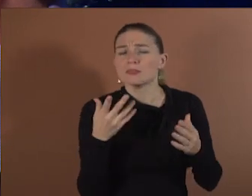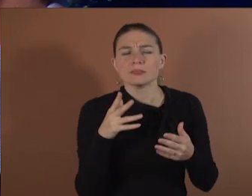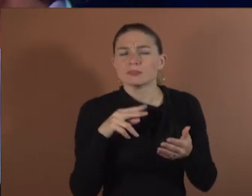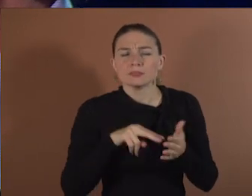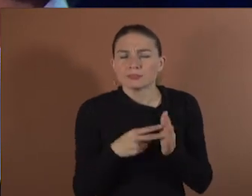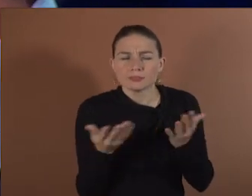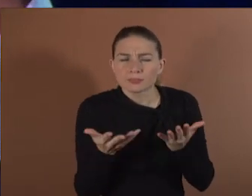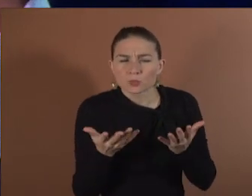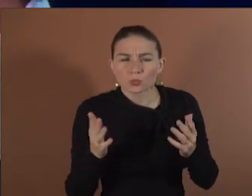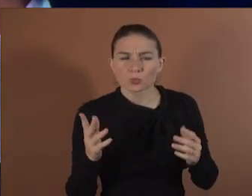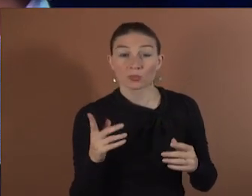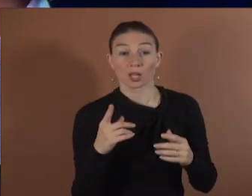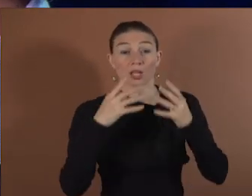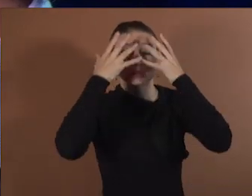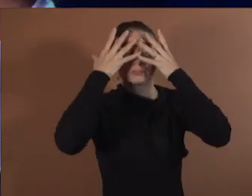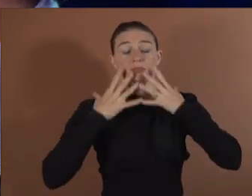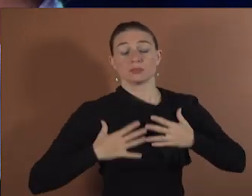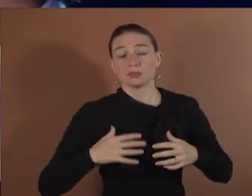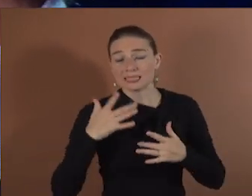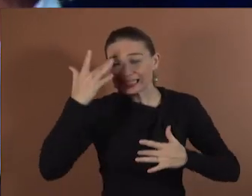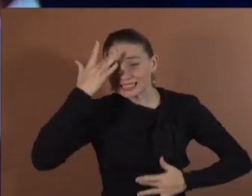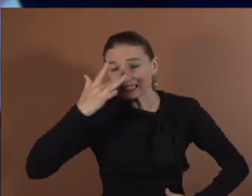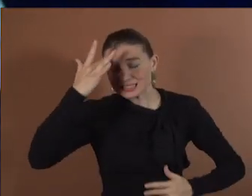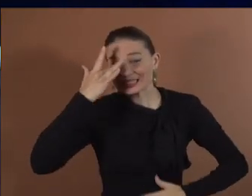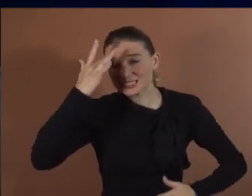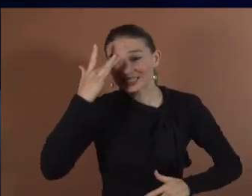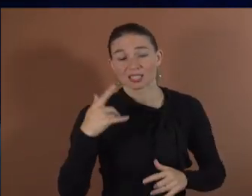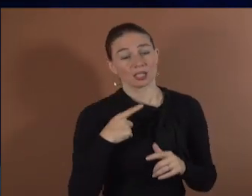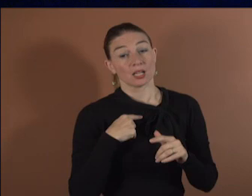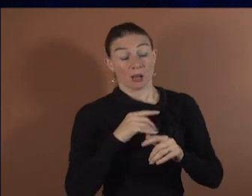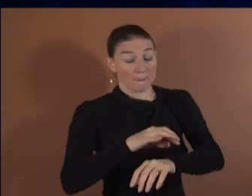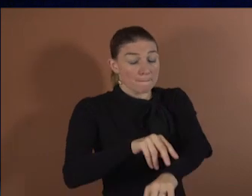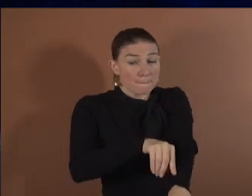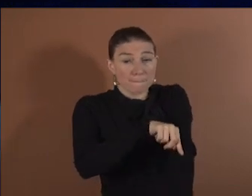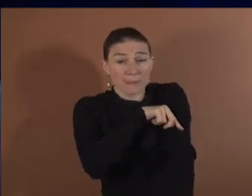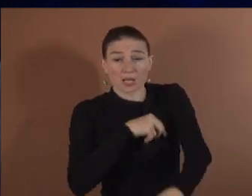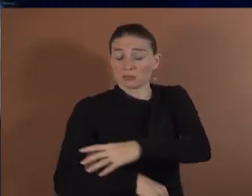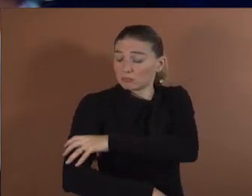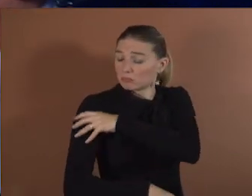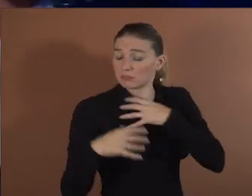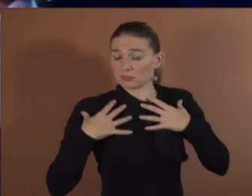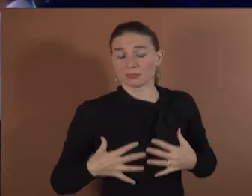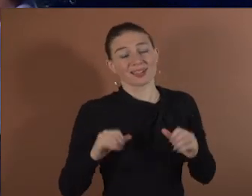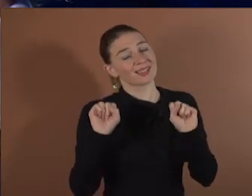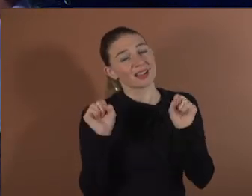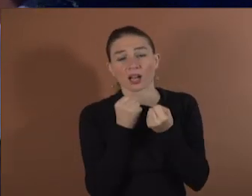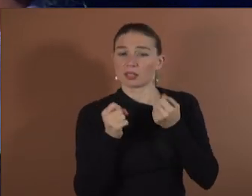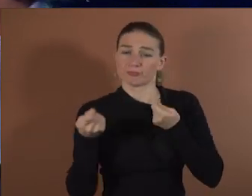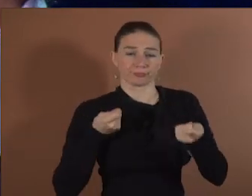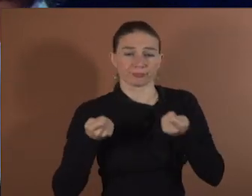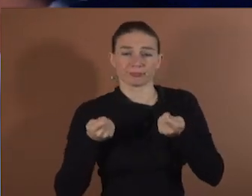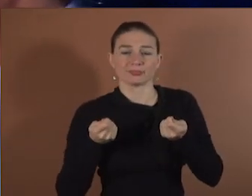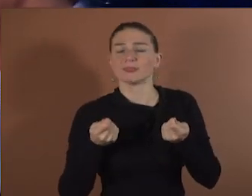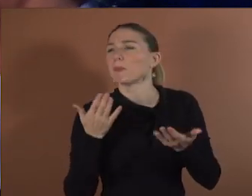It is a severe disease. It normally happens because of a stroke in the midbrain or because of